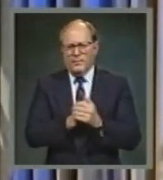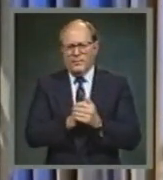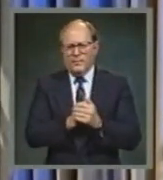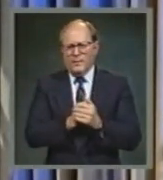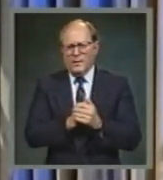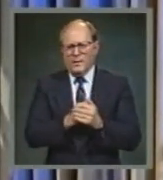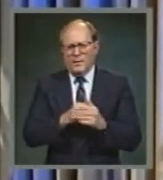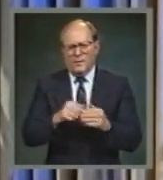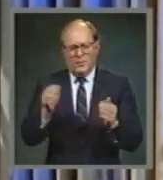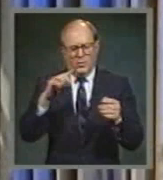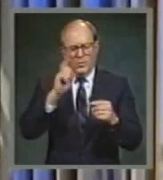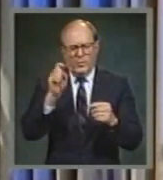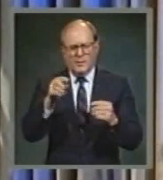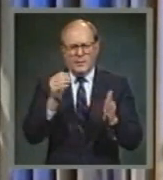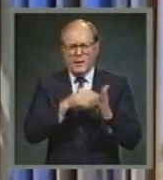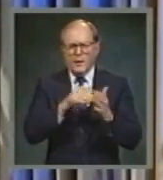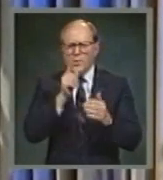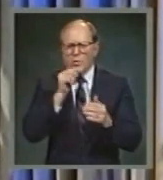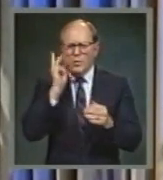who will follow Jesus?